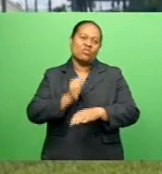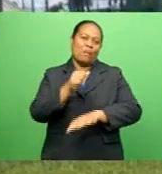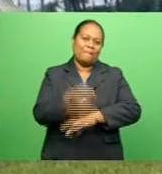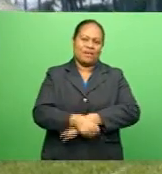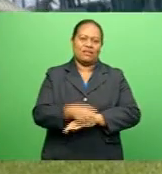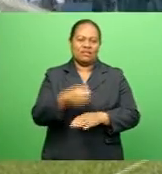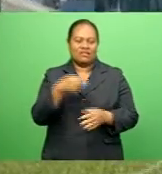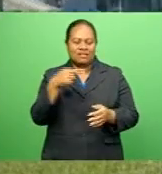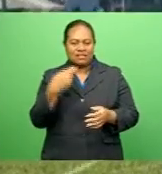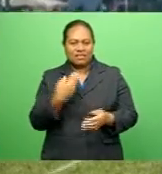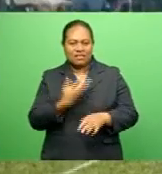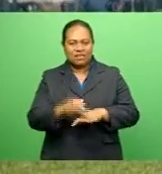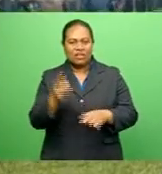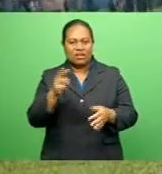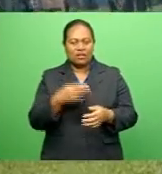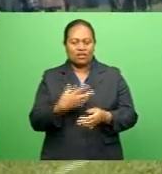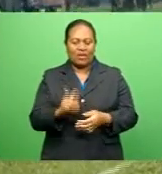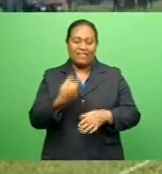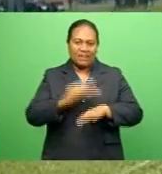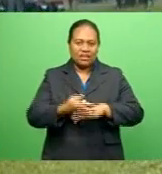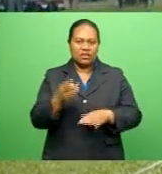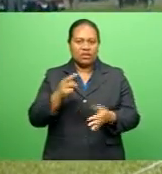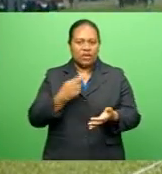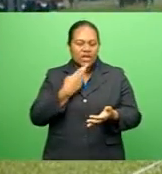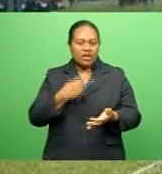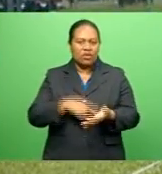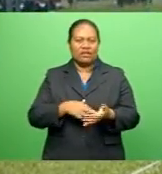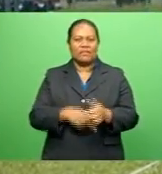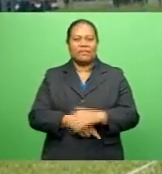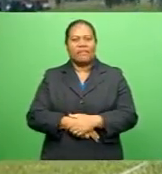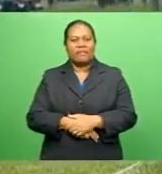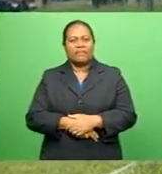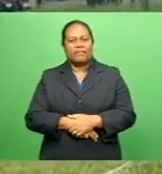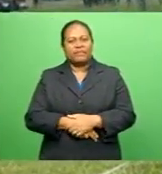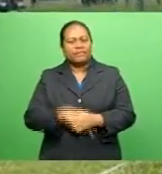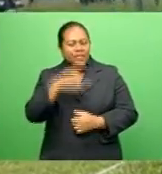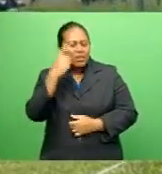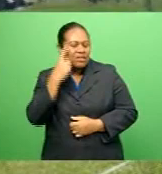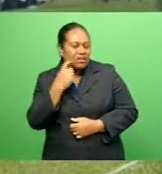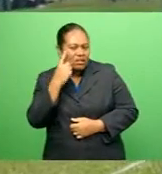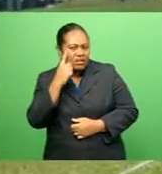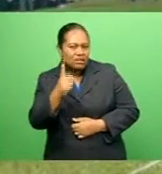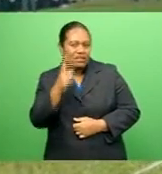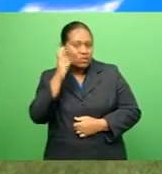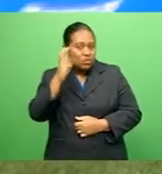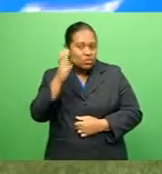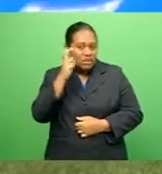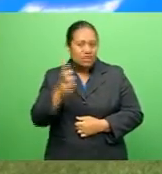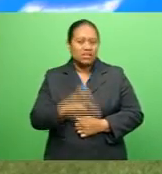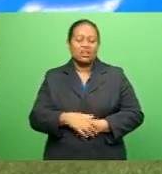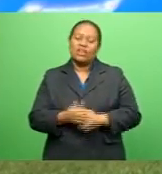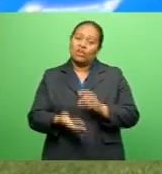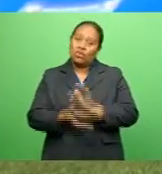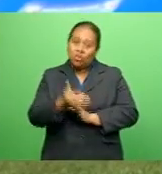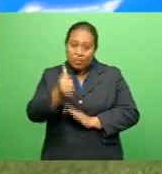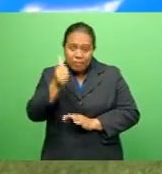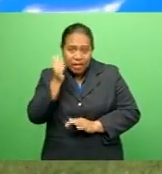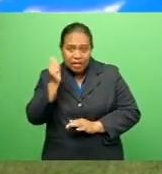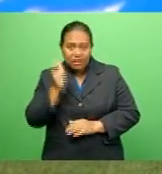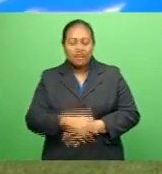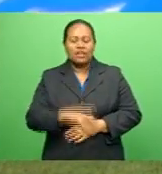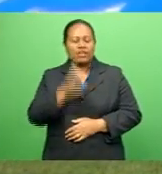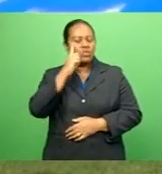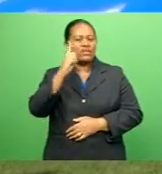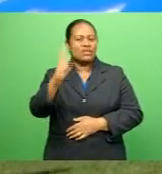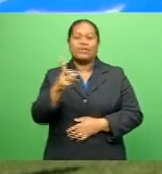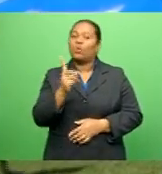We have set a target for her and that is 40 meters So we will try to intensify our training We will go back and look at some of the footage